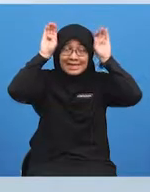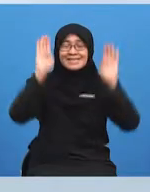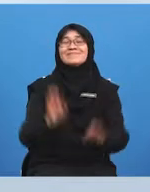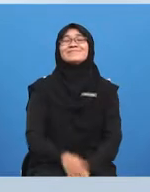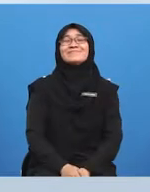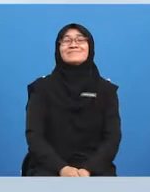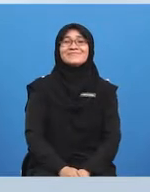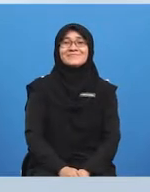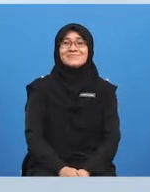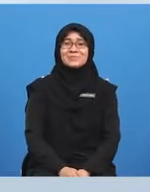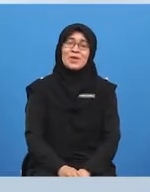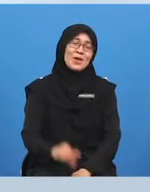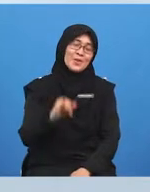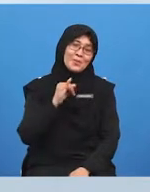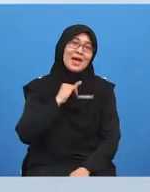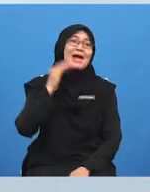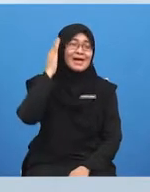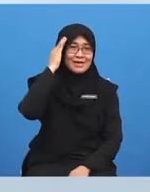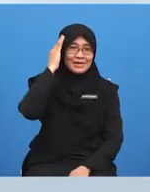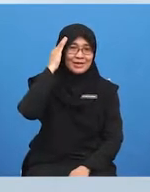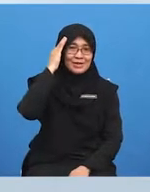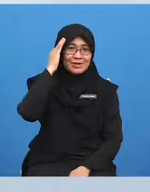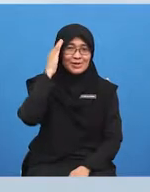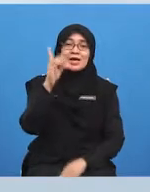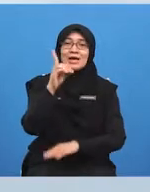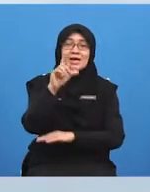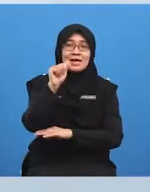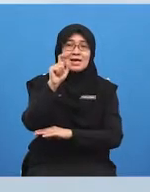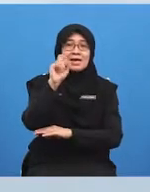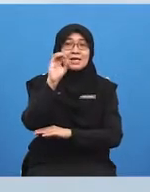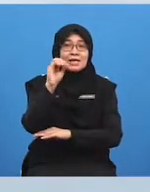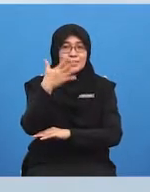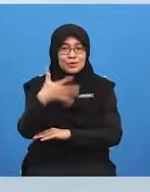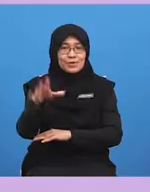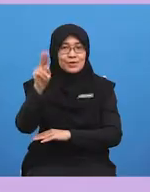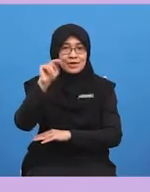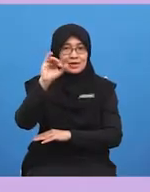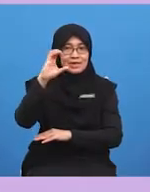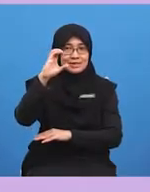oh i know who is this it's dattonicol debbie